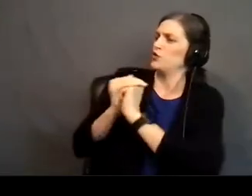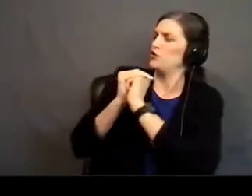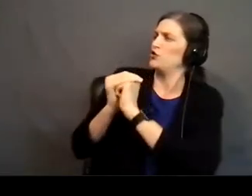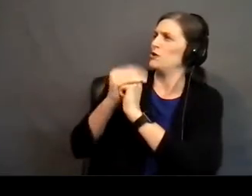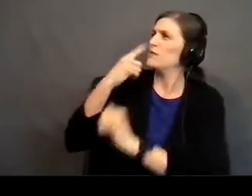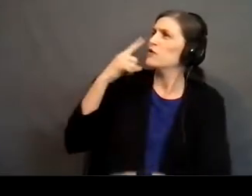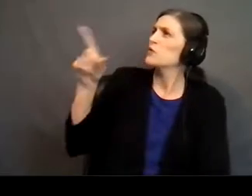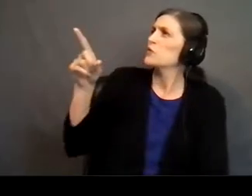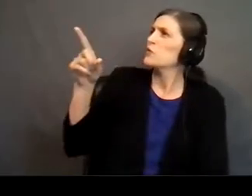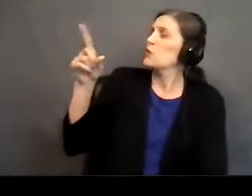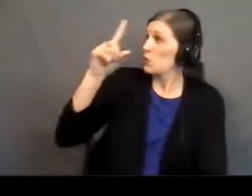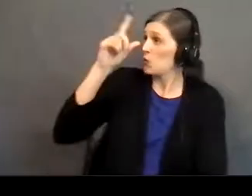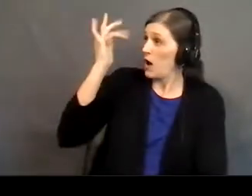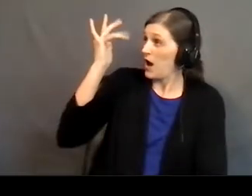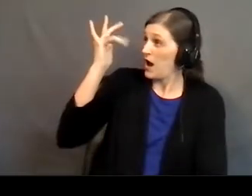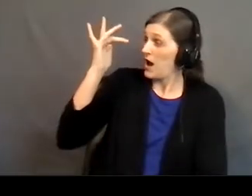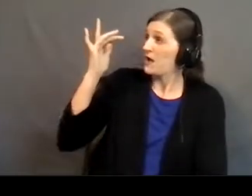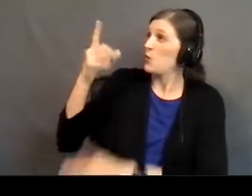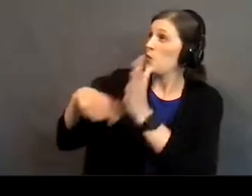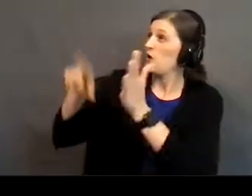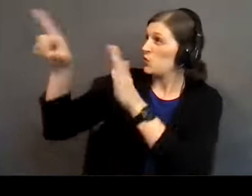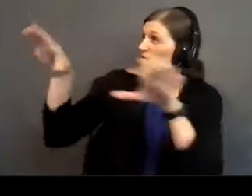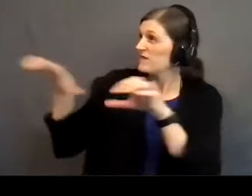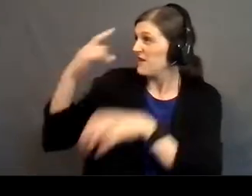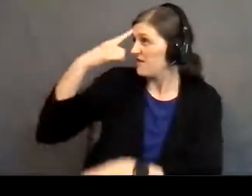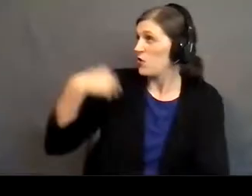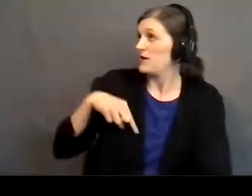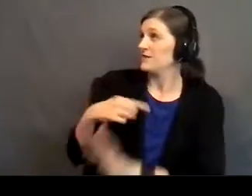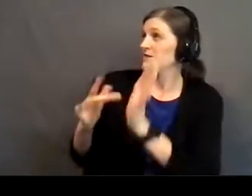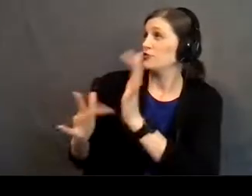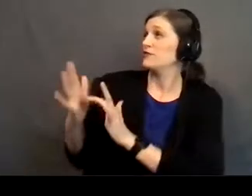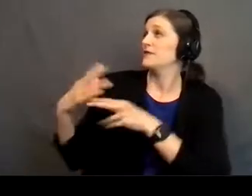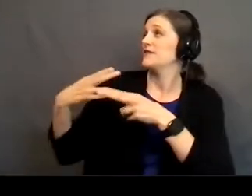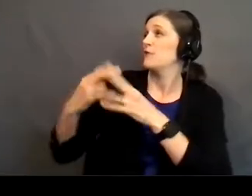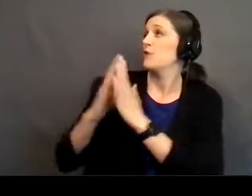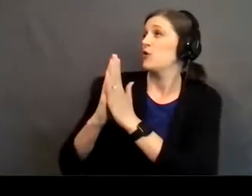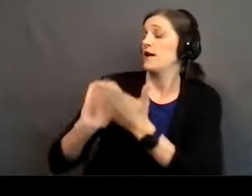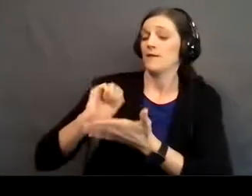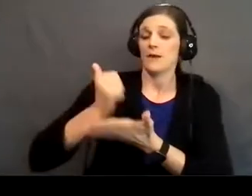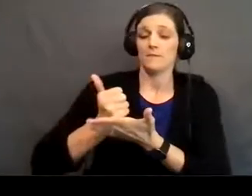because of what you have done on our behalf. In Jesus' name I pray. Amen.